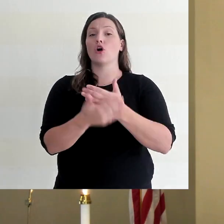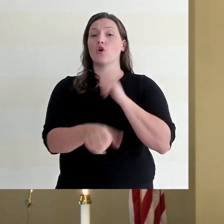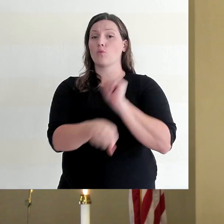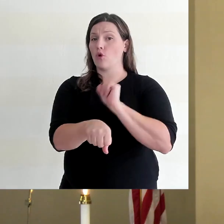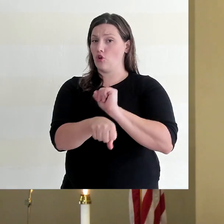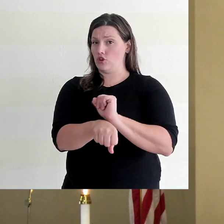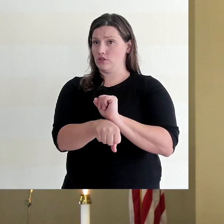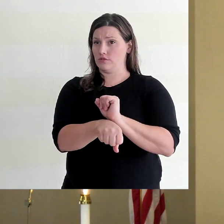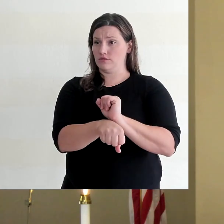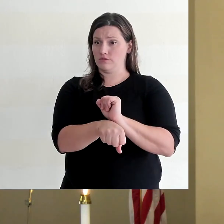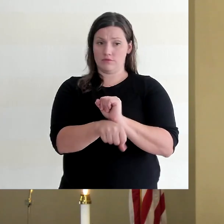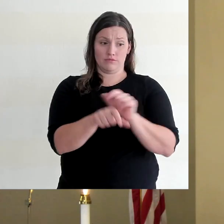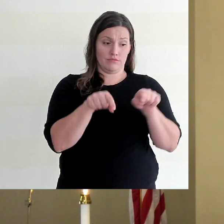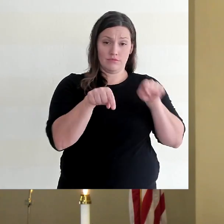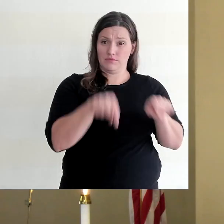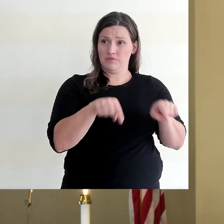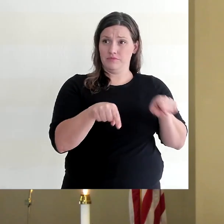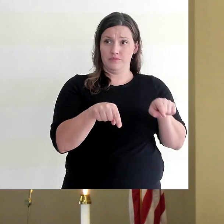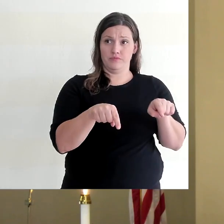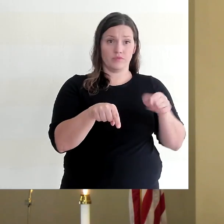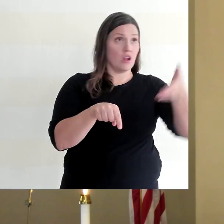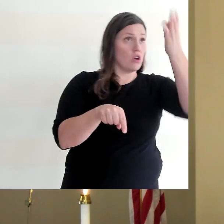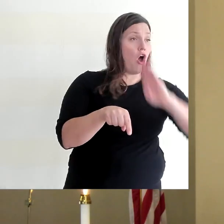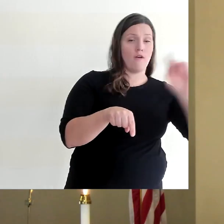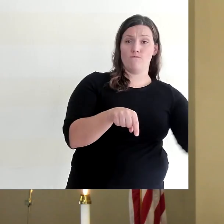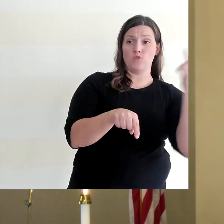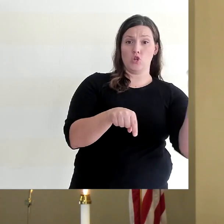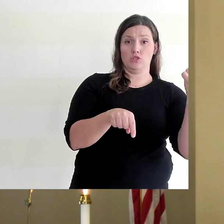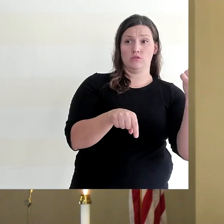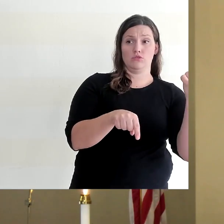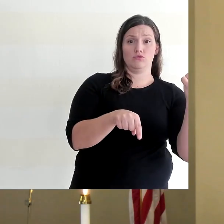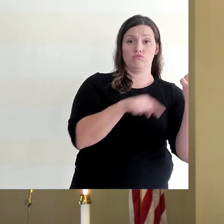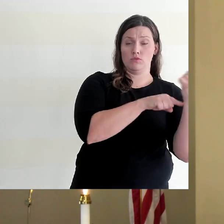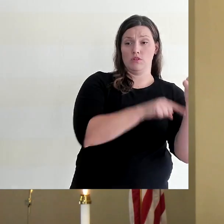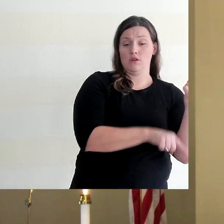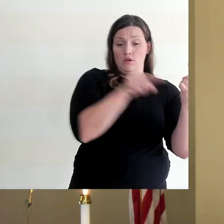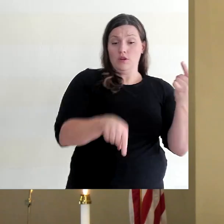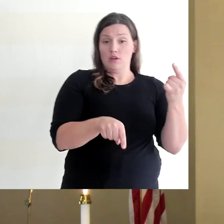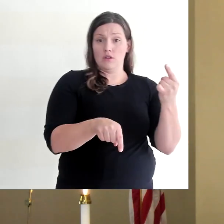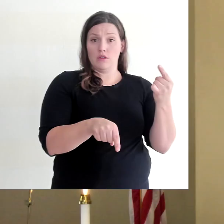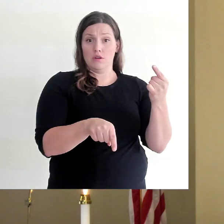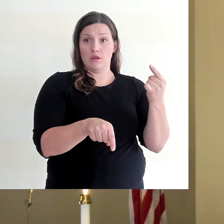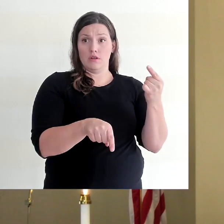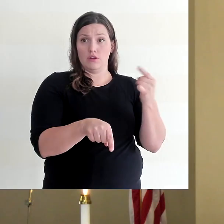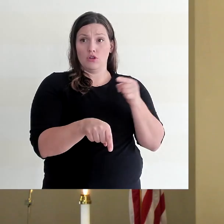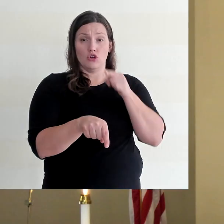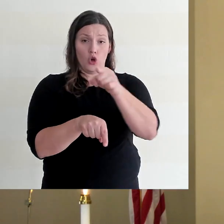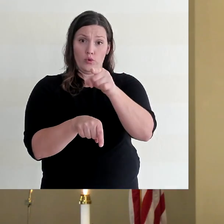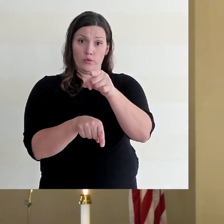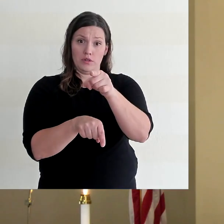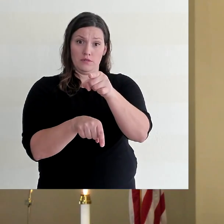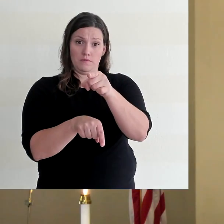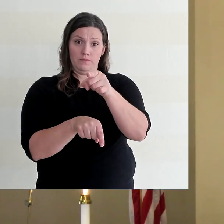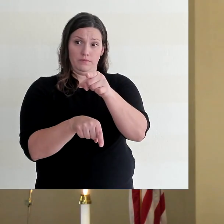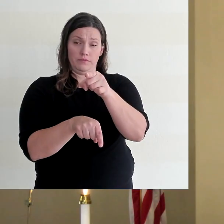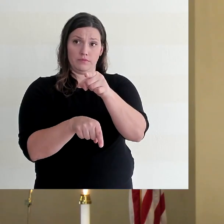The order is important. God first, then you.